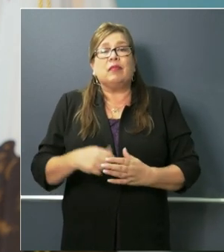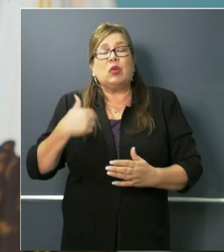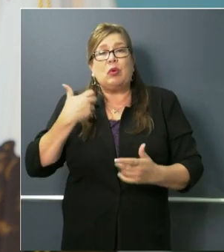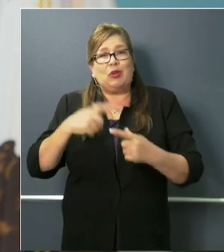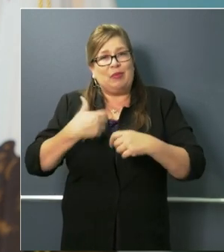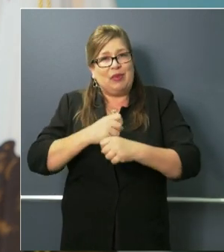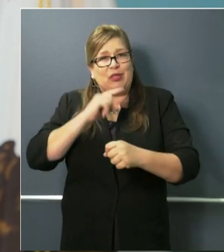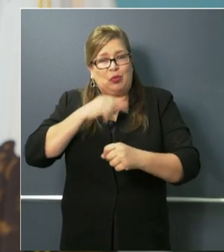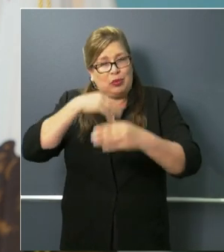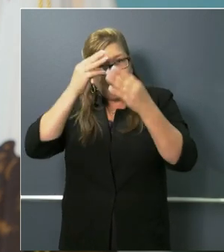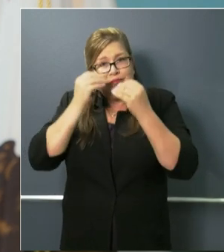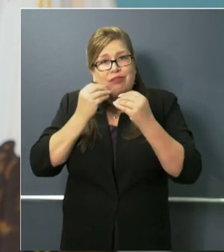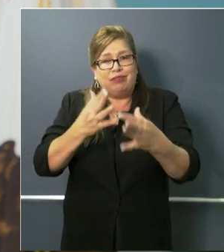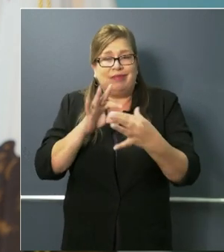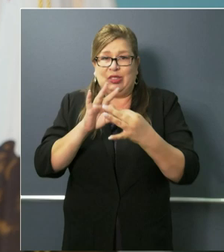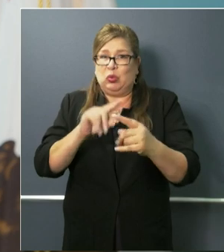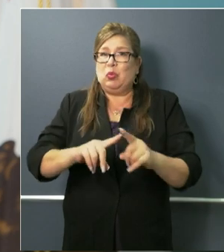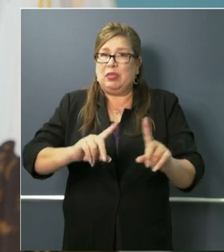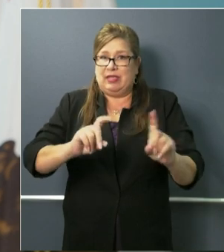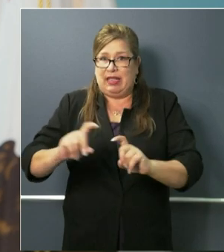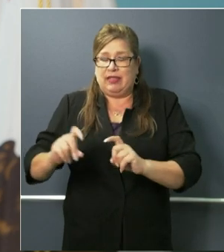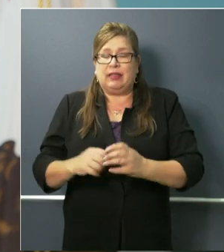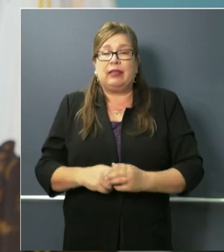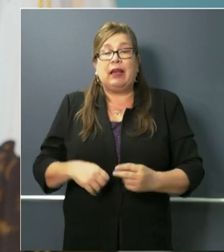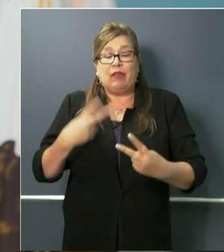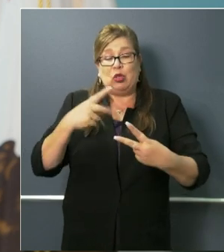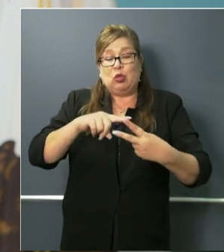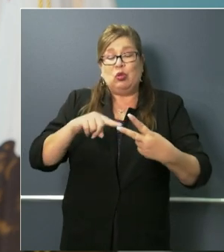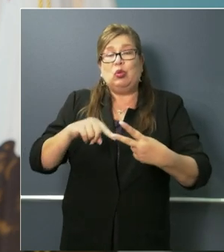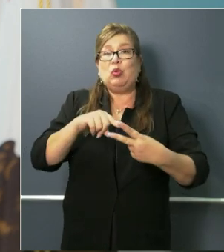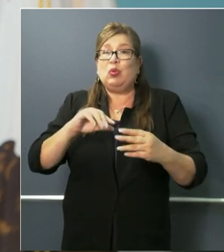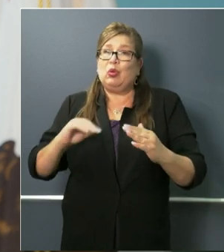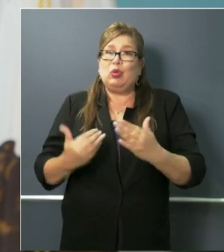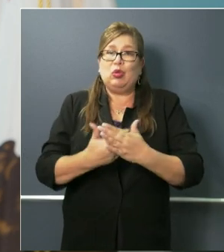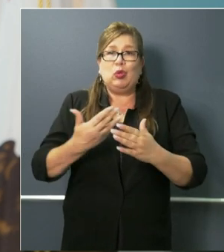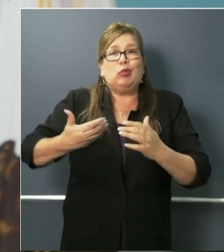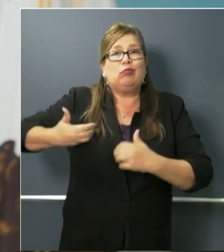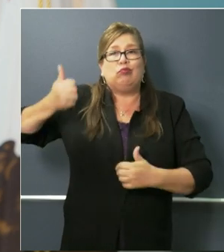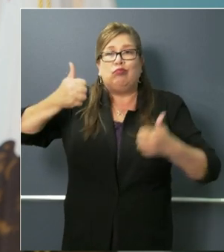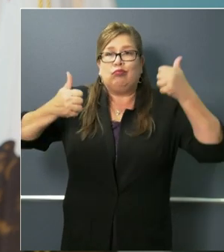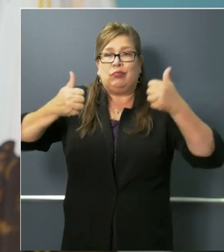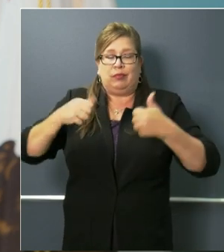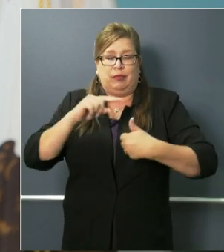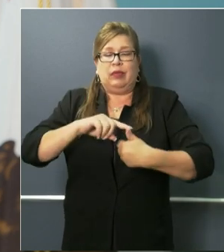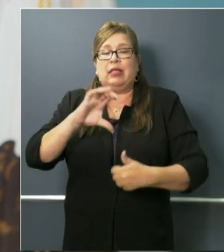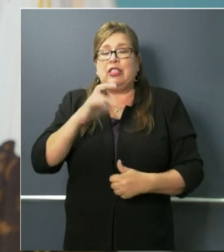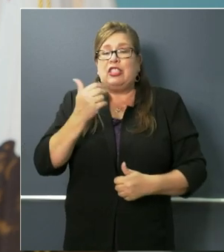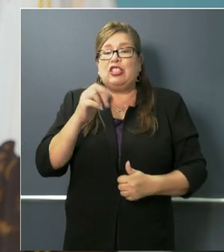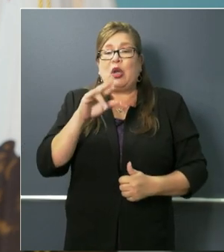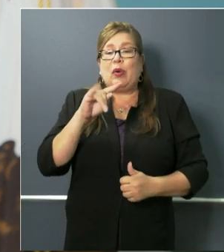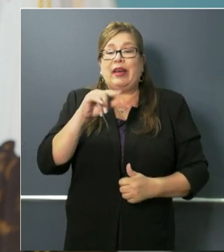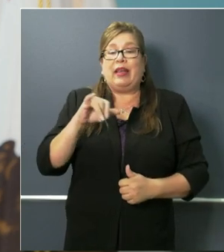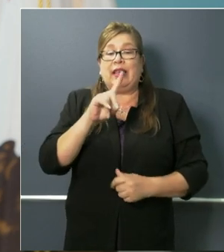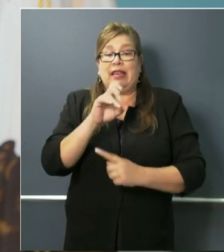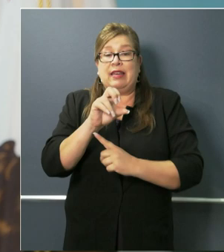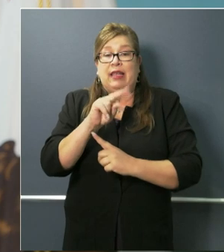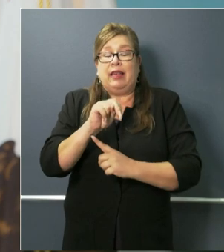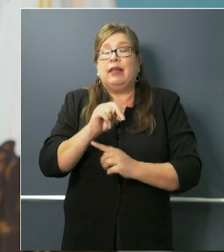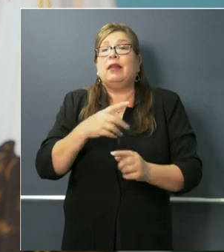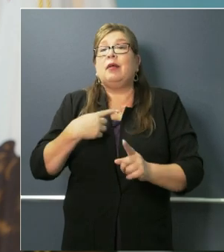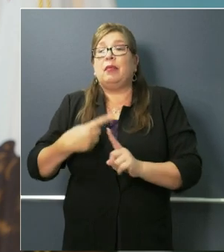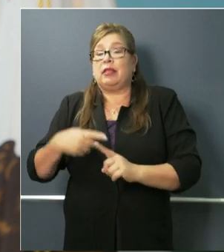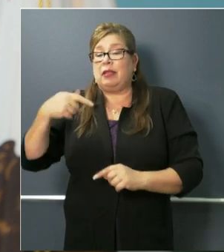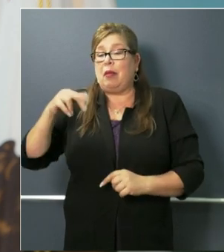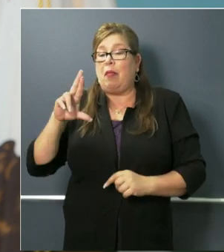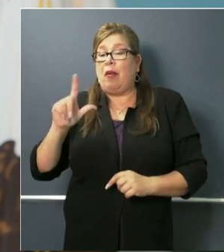around the issue of testing. I have two new co-chairs of that task force, Dr. Charity Dean and Paul Markovich who's